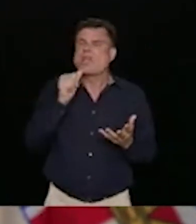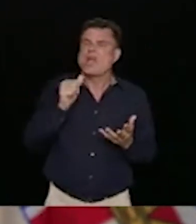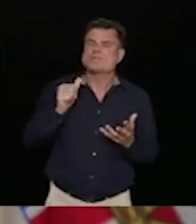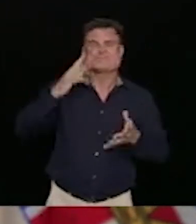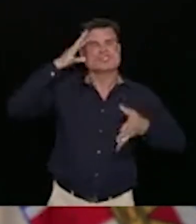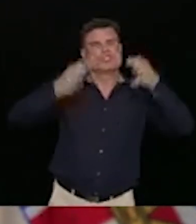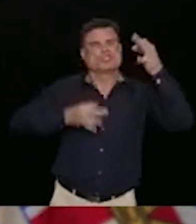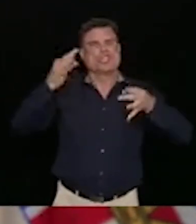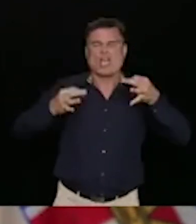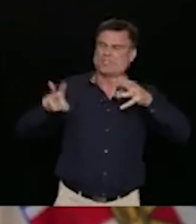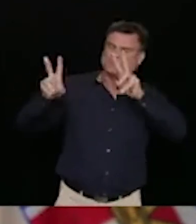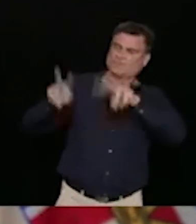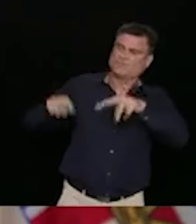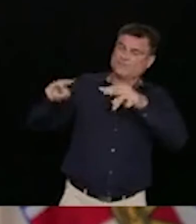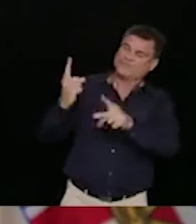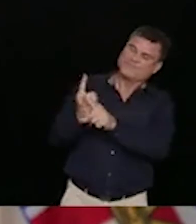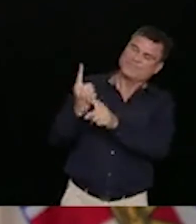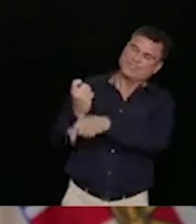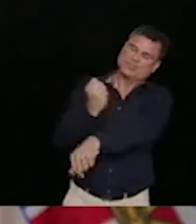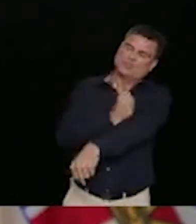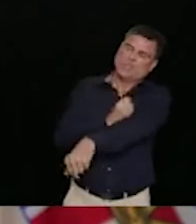And that is by making